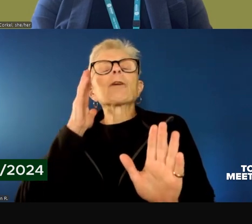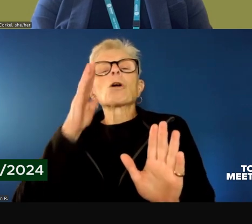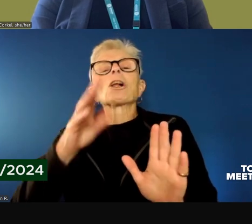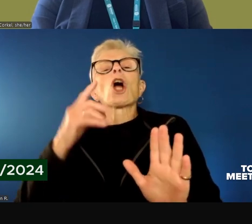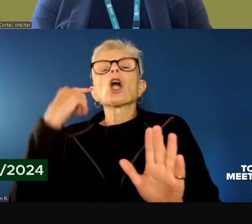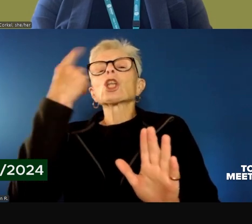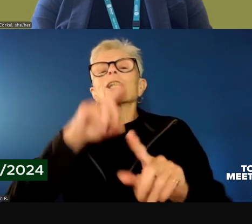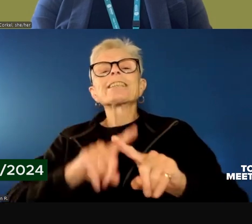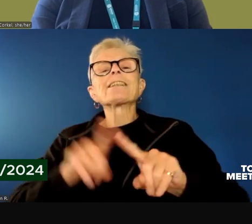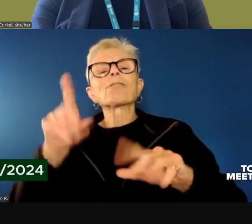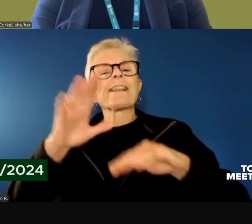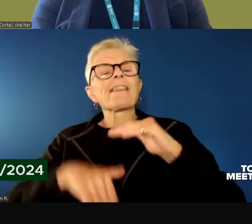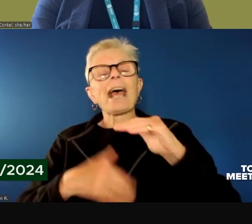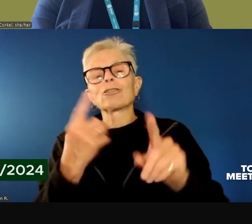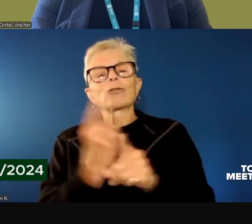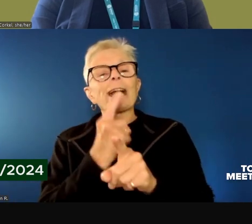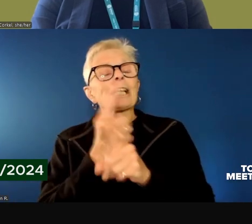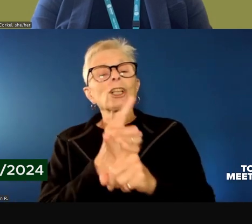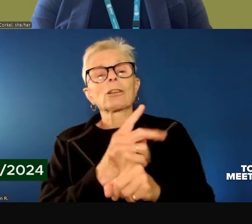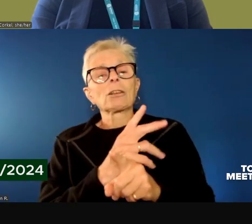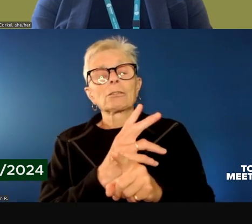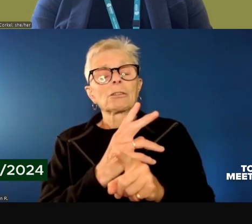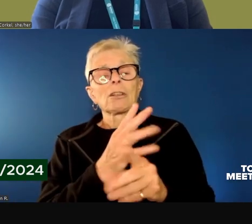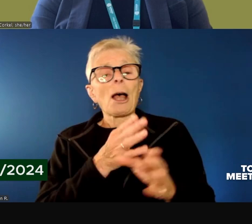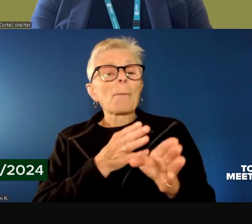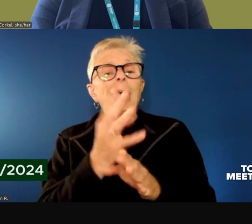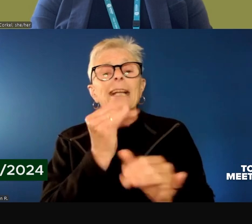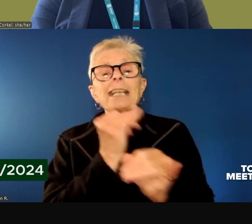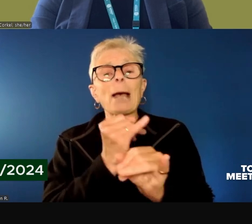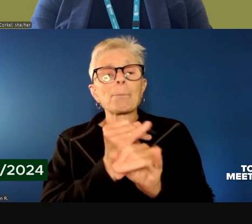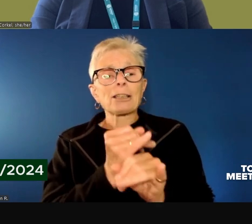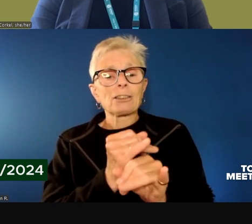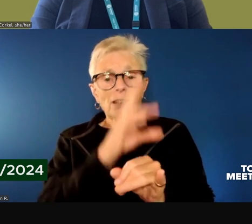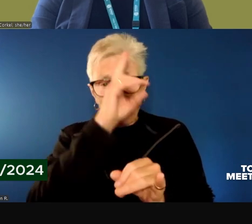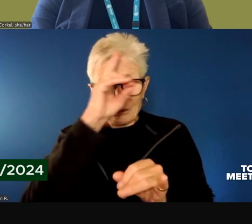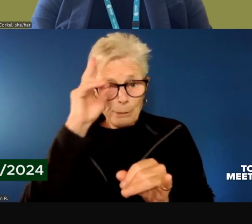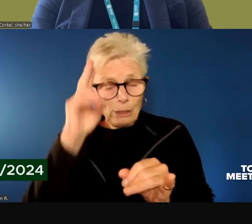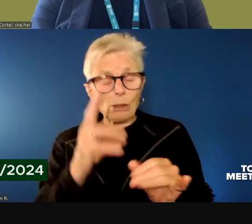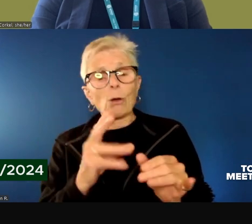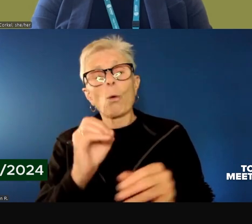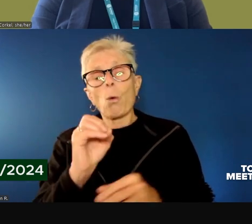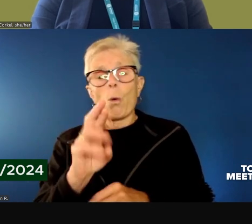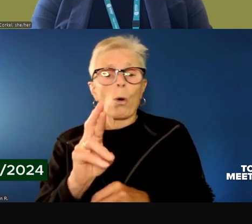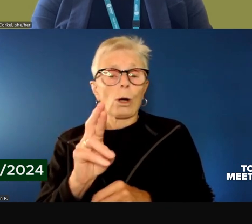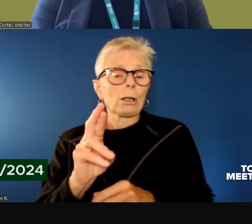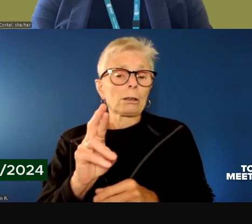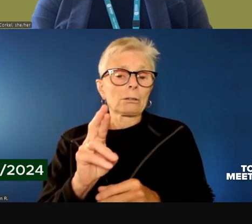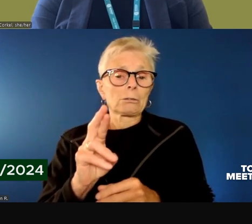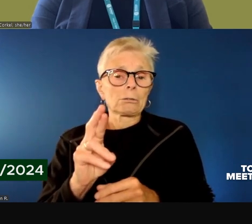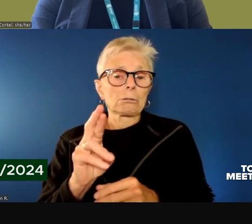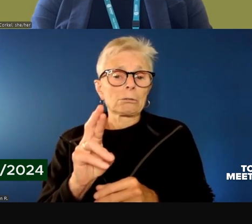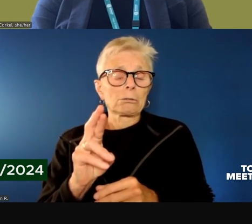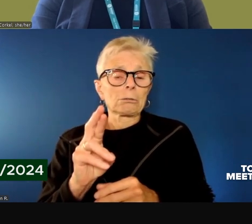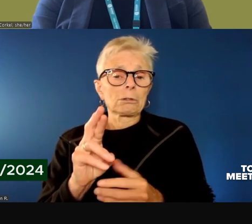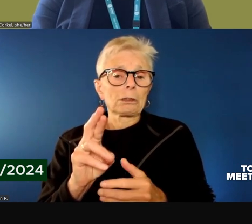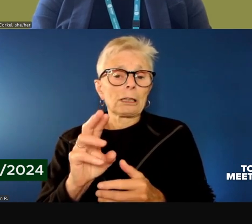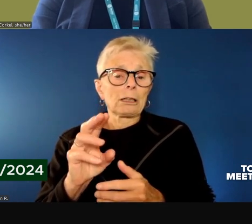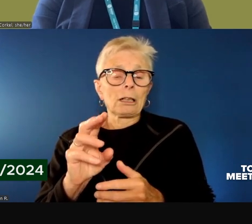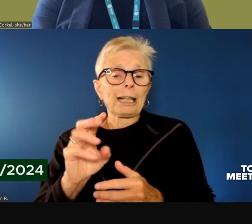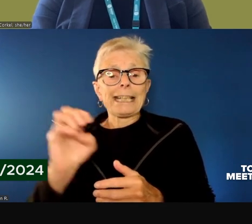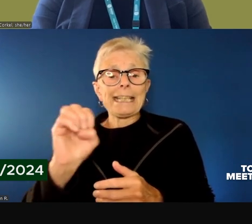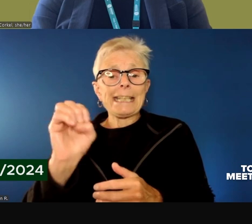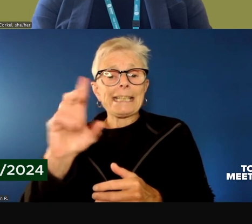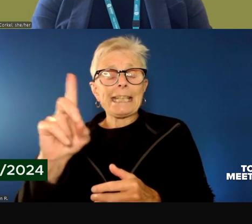in an either main campus UVM Medical Center setting or an emergency